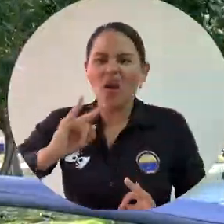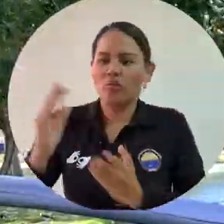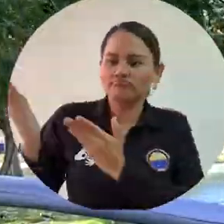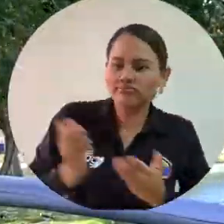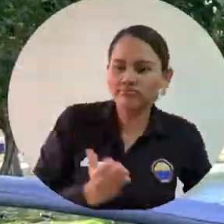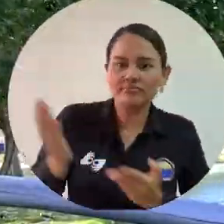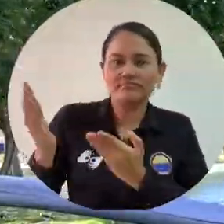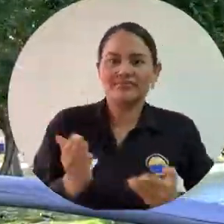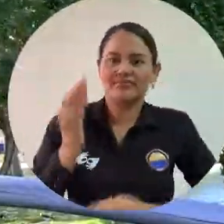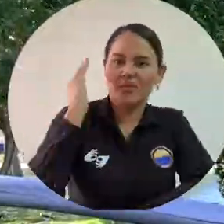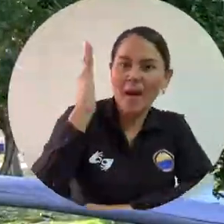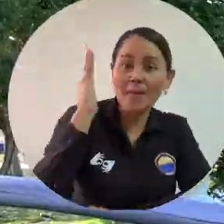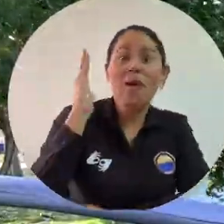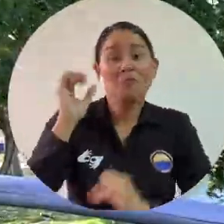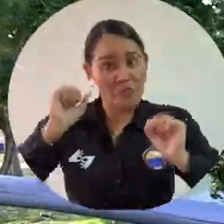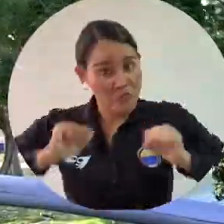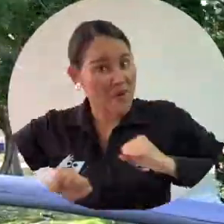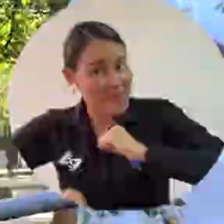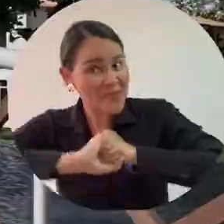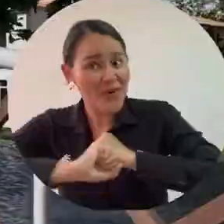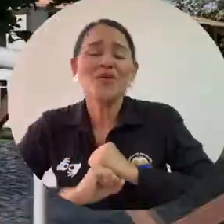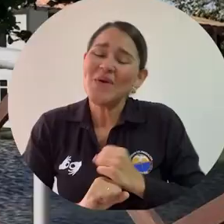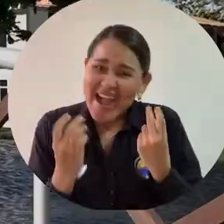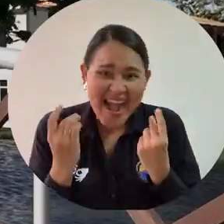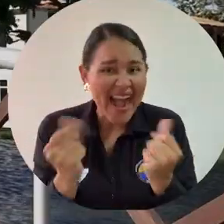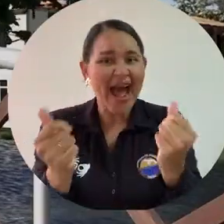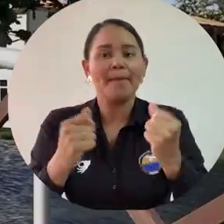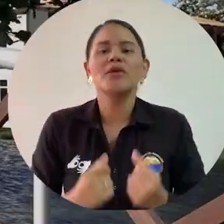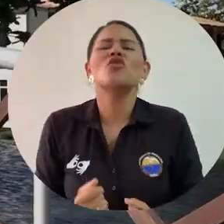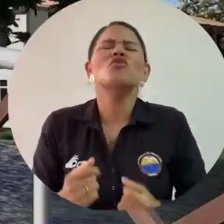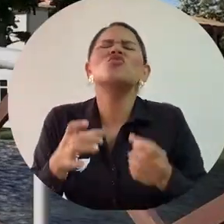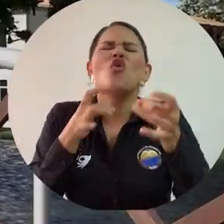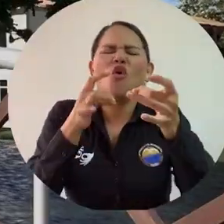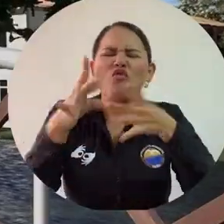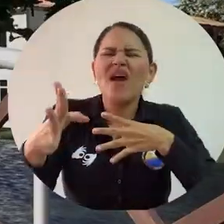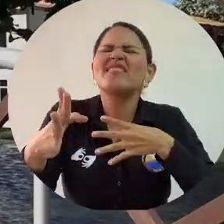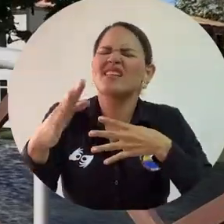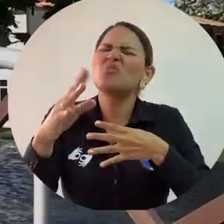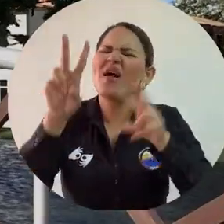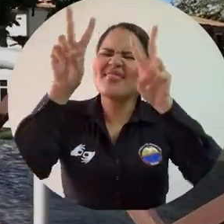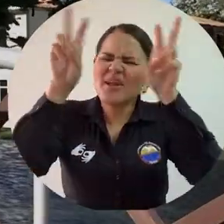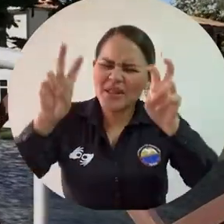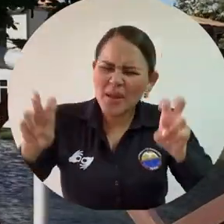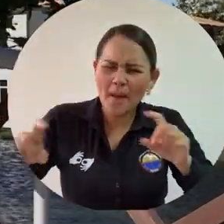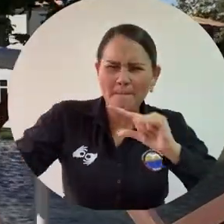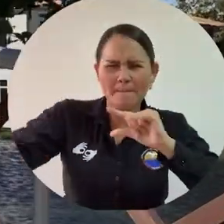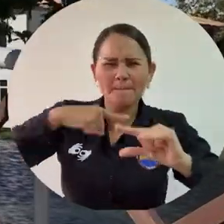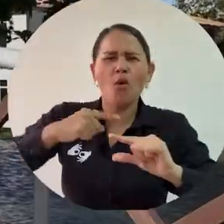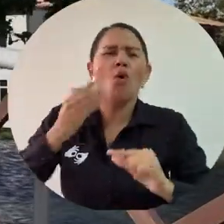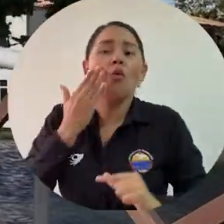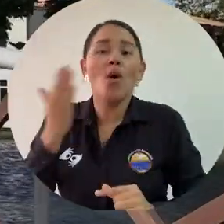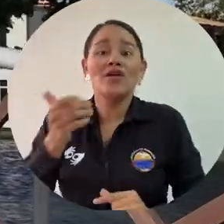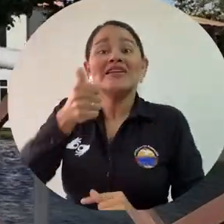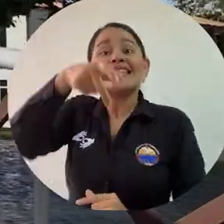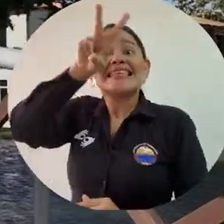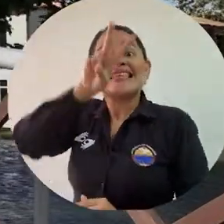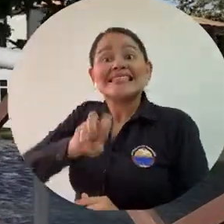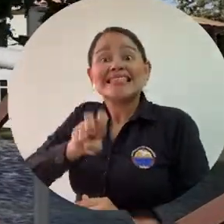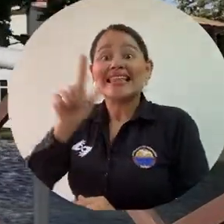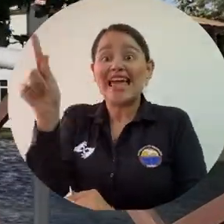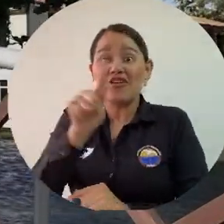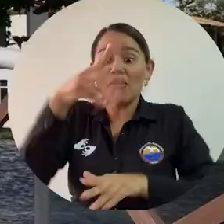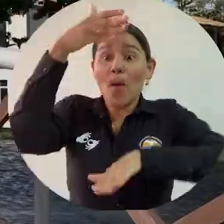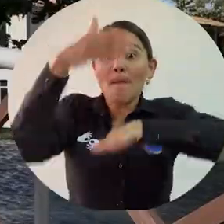paying the short press of alphasets and sessions. Hurry up! The deadline for submitting proposal of Corteens is very soon,